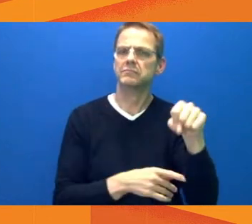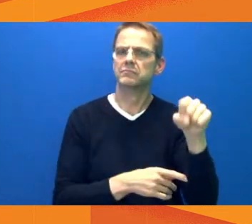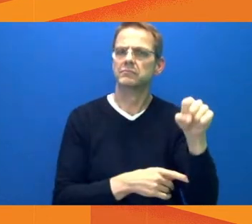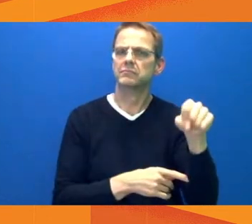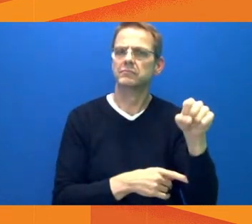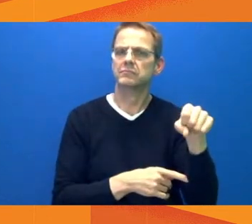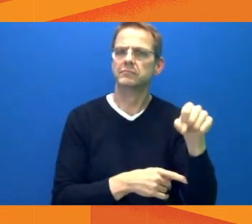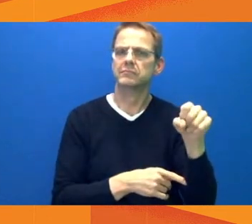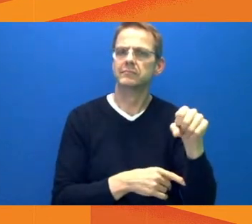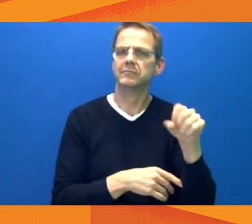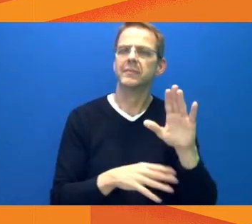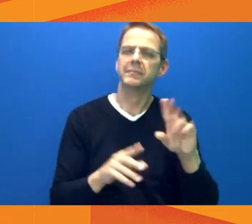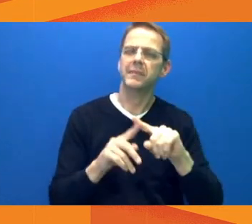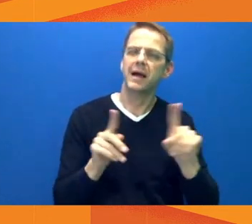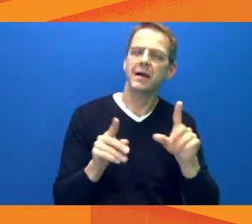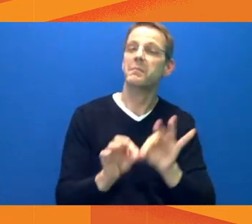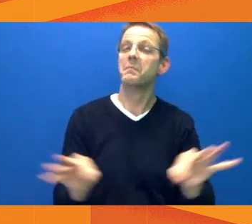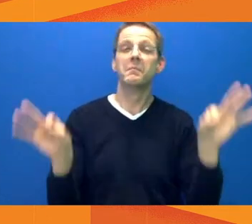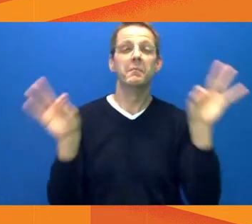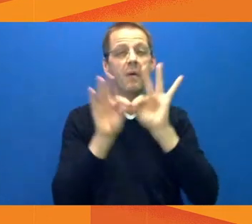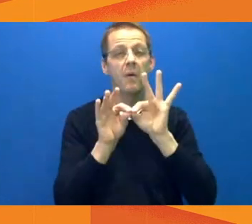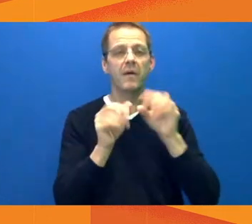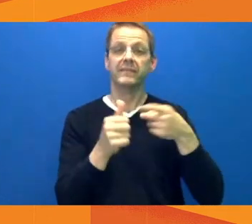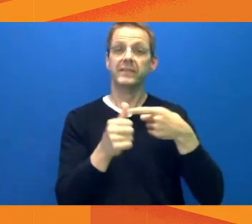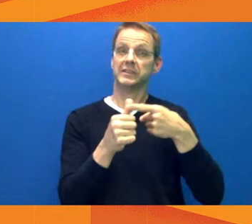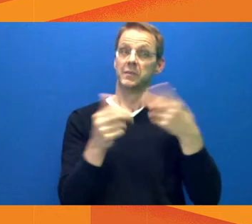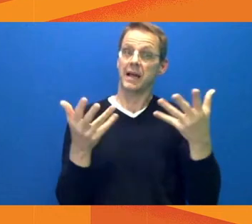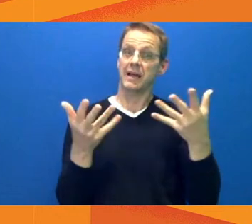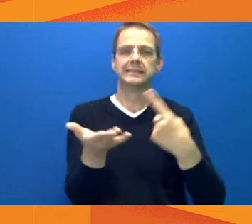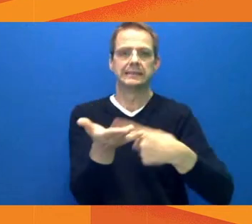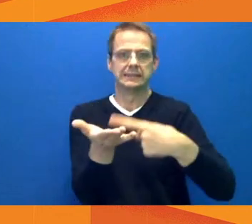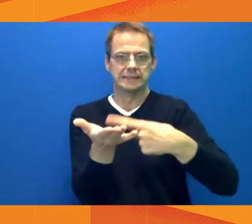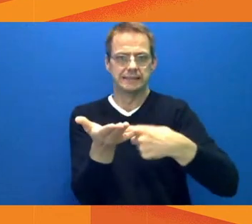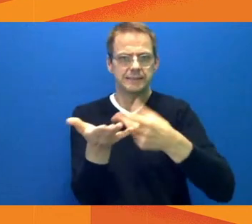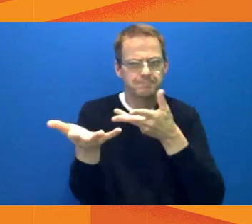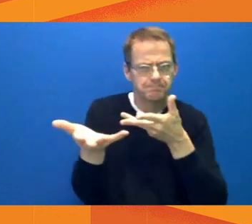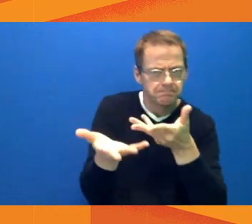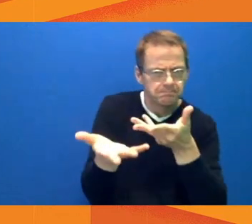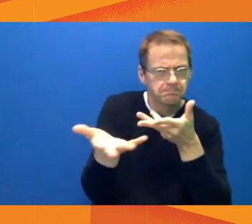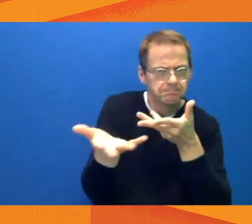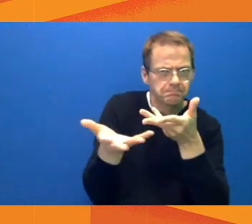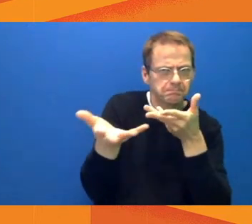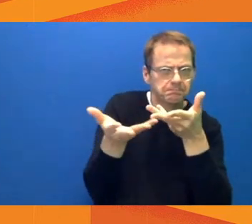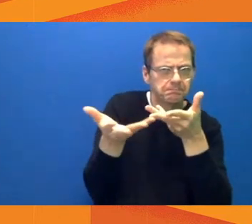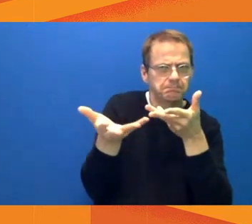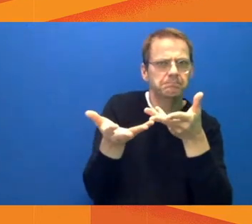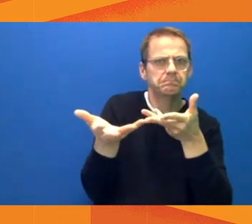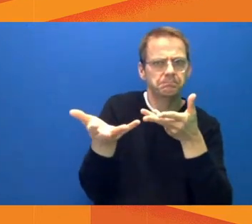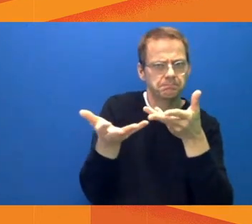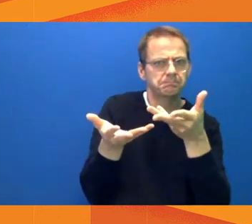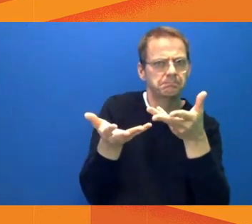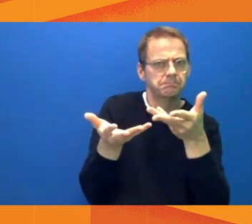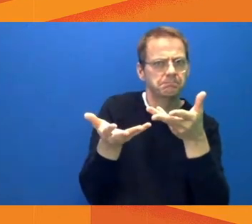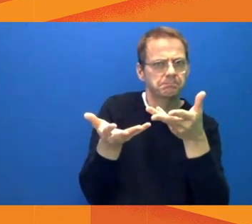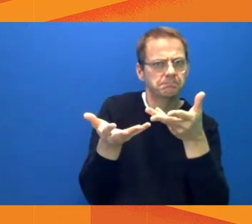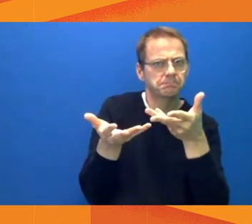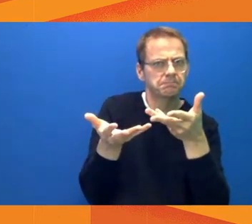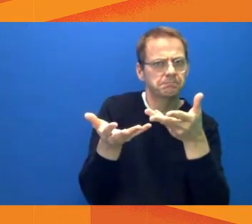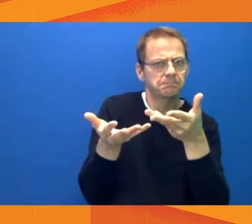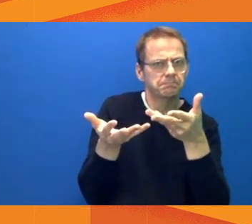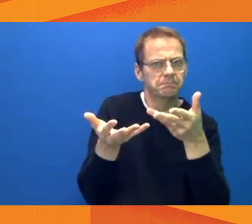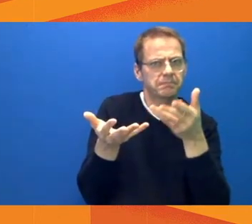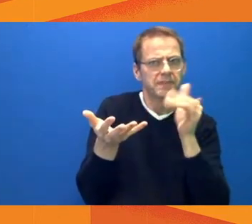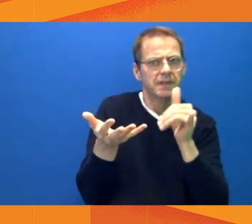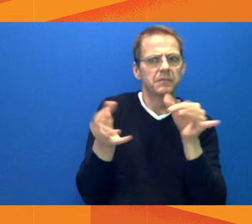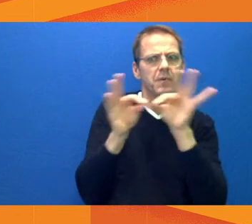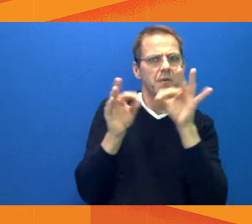our compliance by the number of tickets. We're going to evaluate our compliance by the actual compliance, which is why